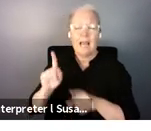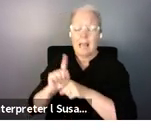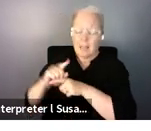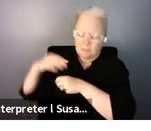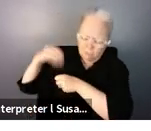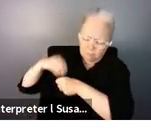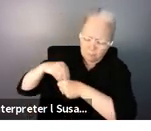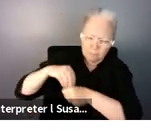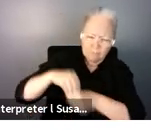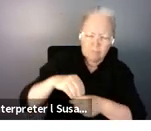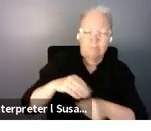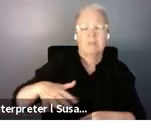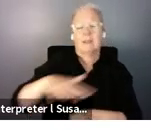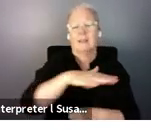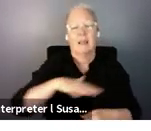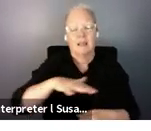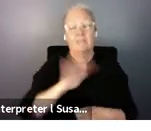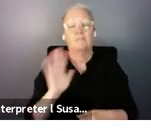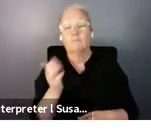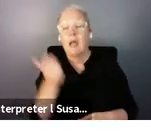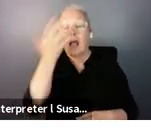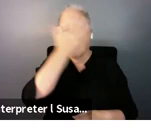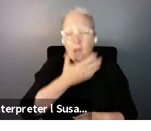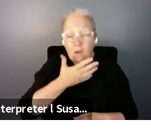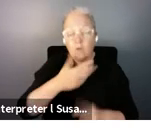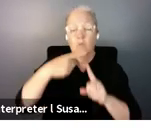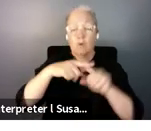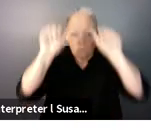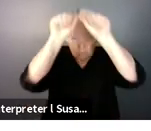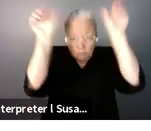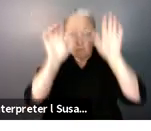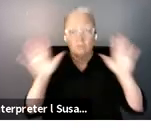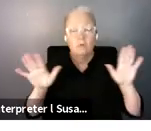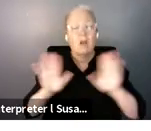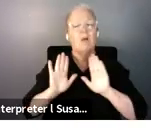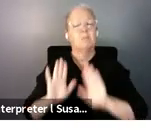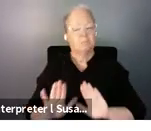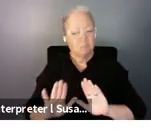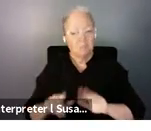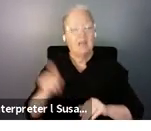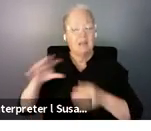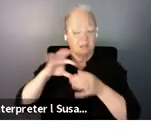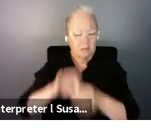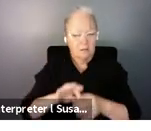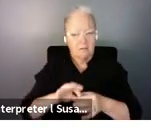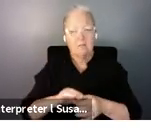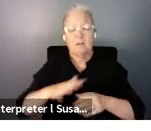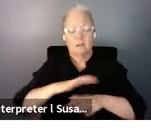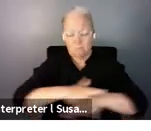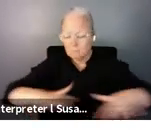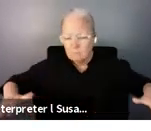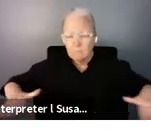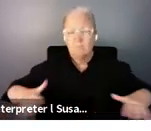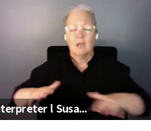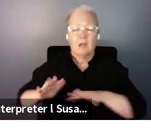I acknowledge the Aboriginal and Torres Strait Islanders traditional connections to land, sea, and community, and I'd like